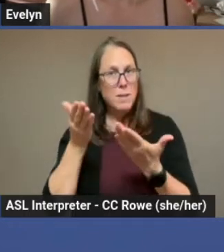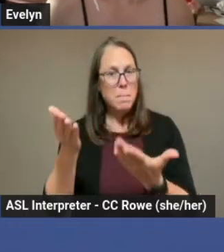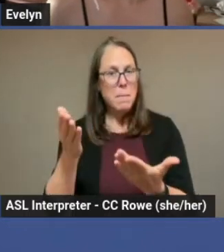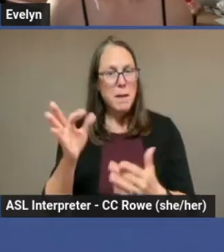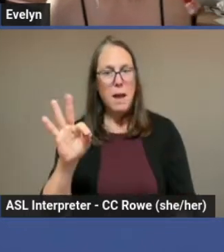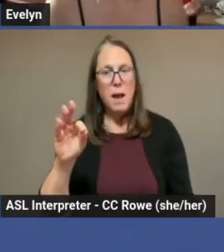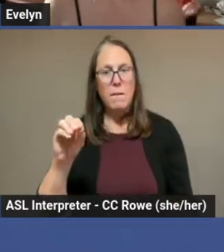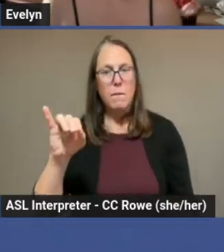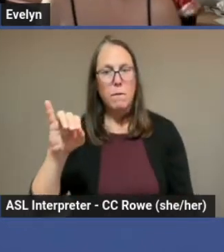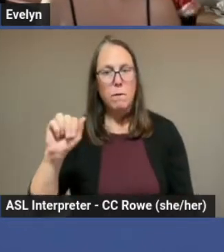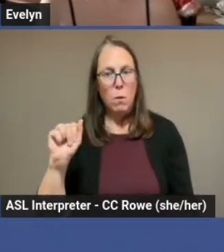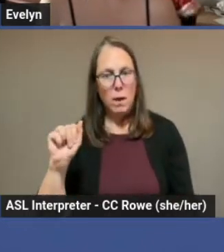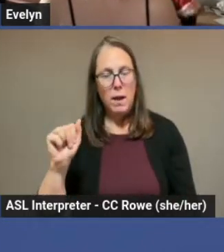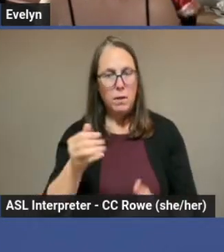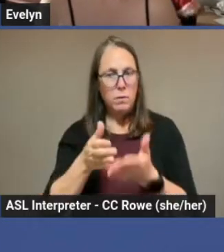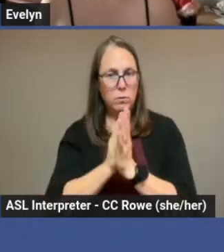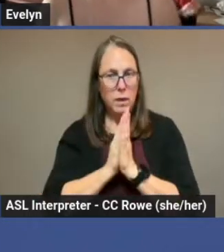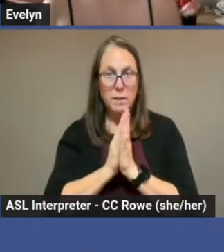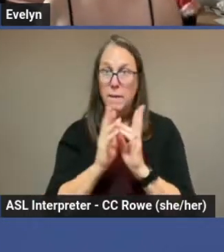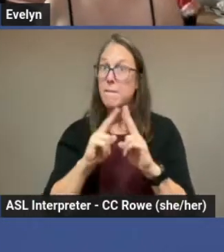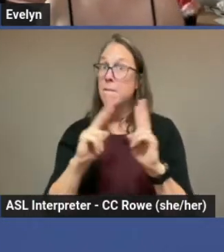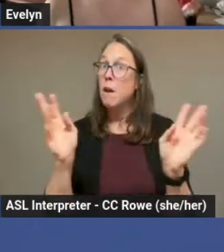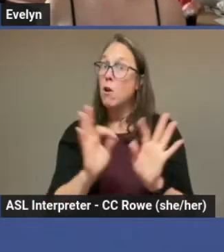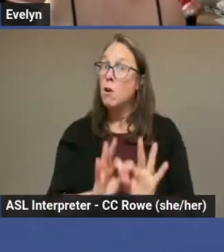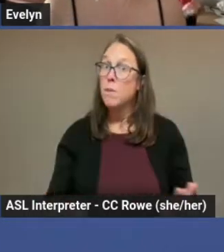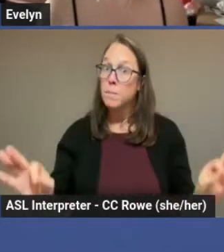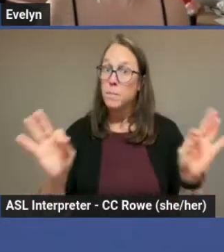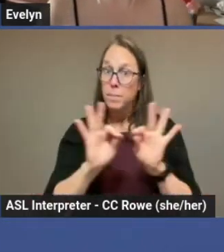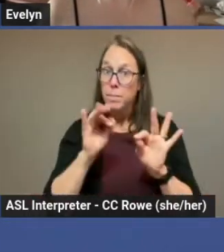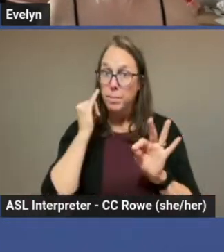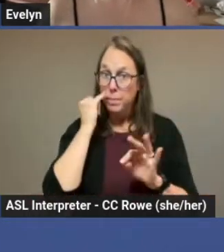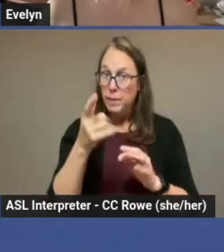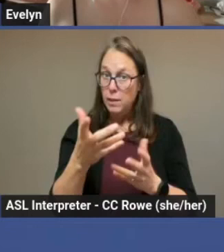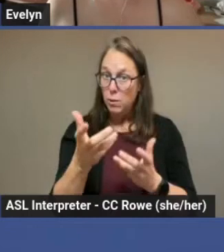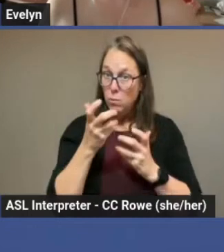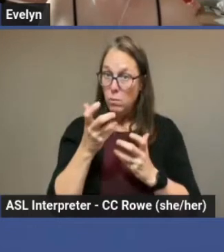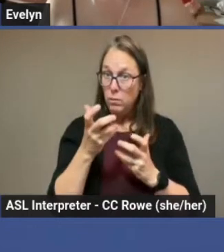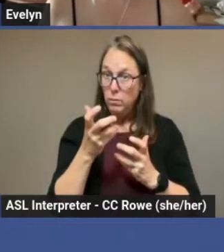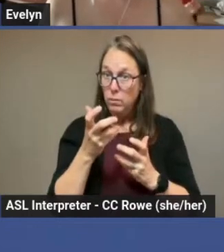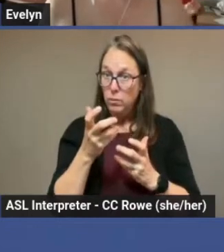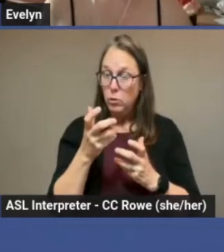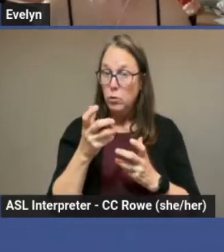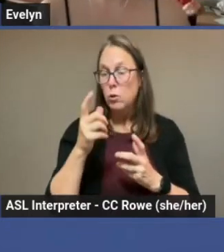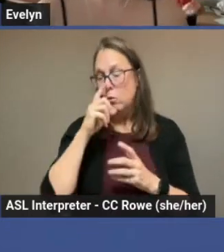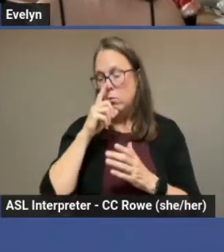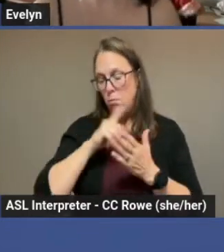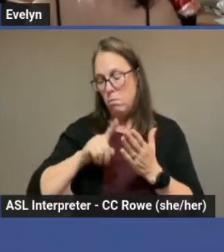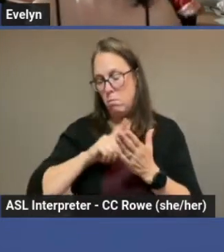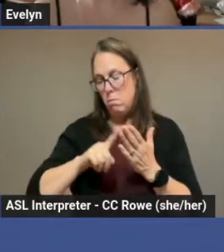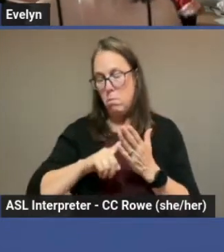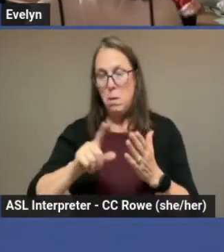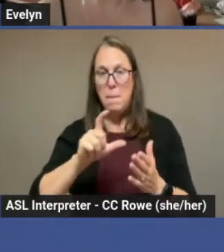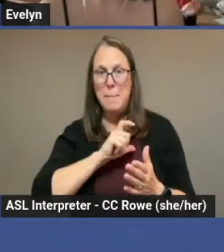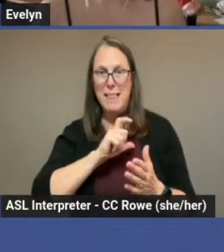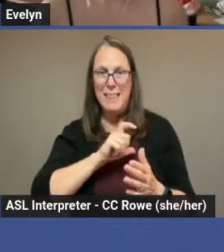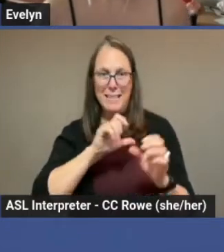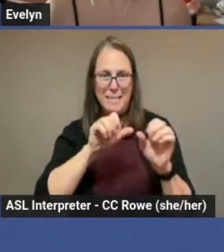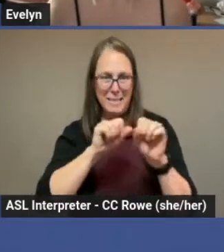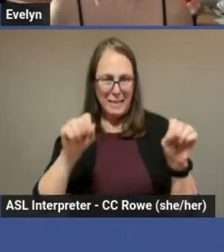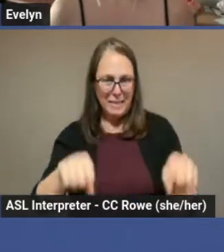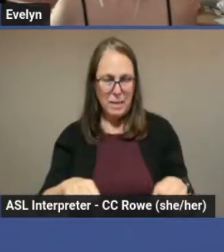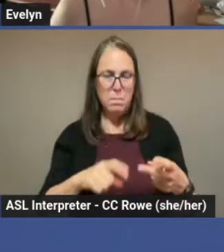important if you are going to be looking into policing systems, legal systems,